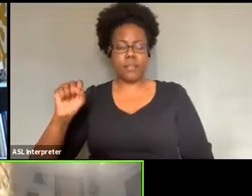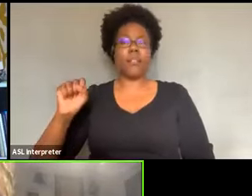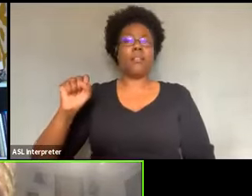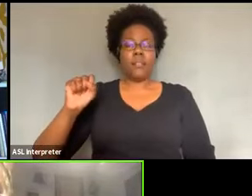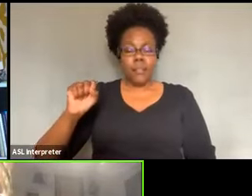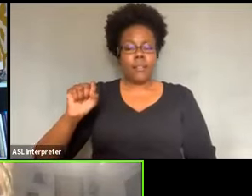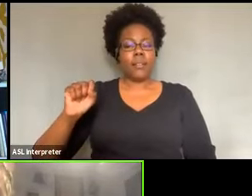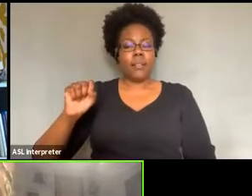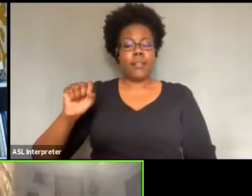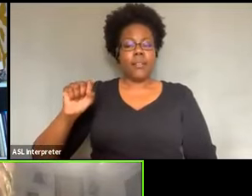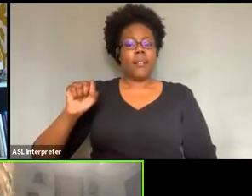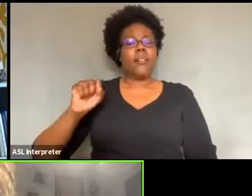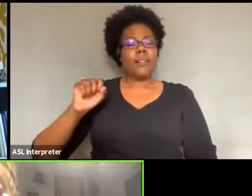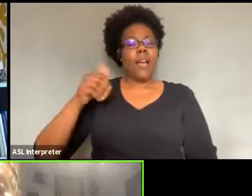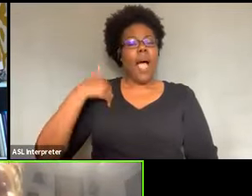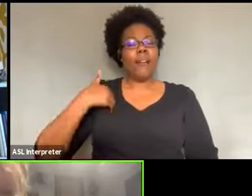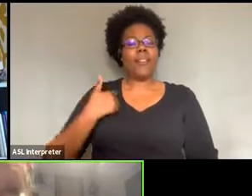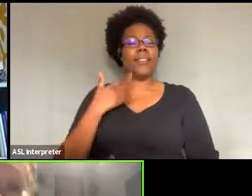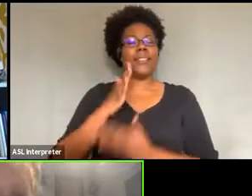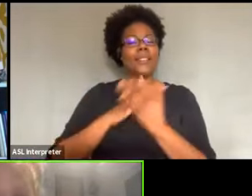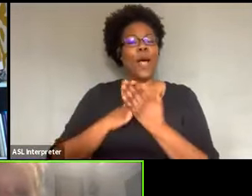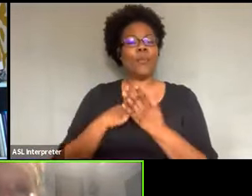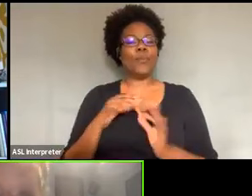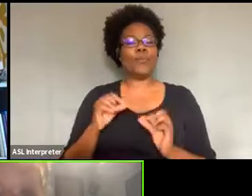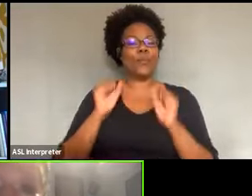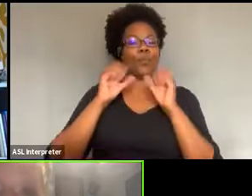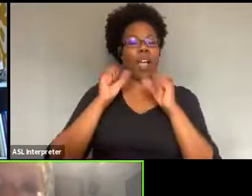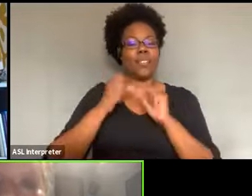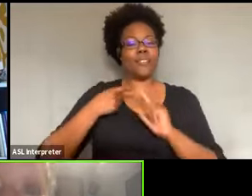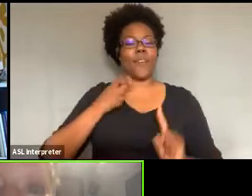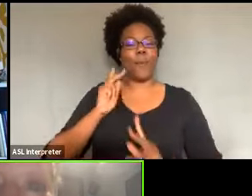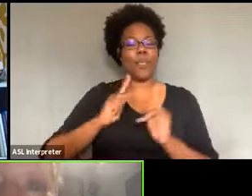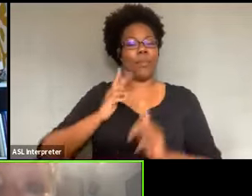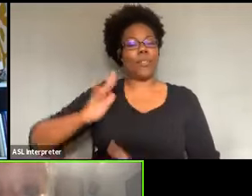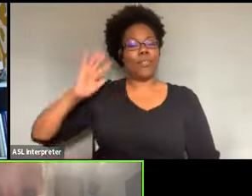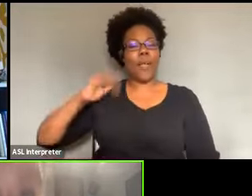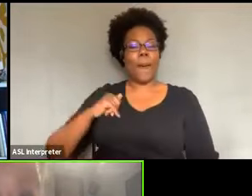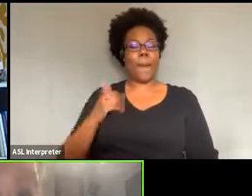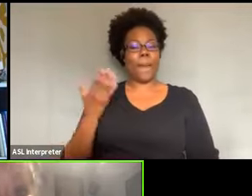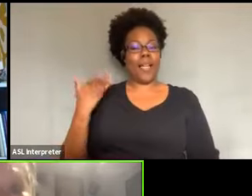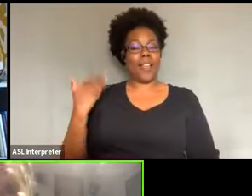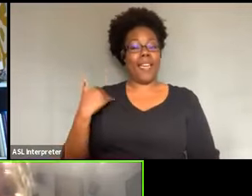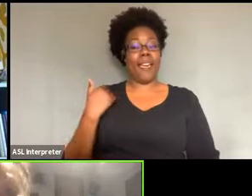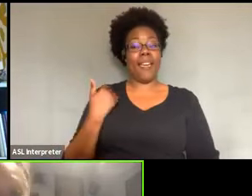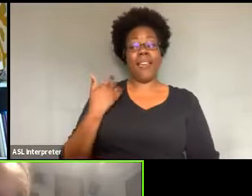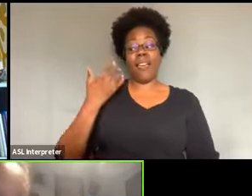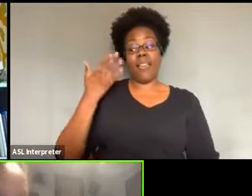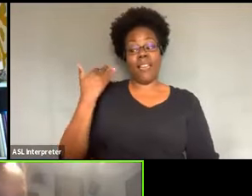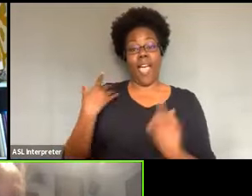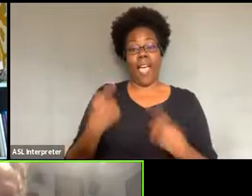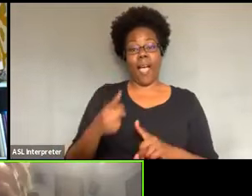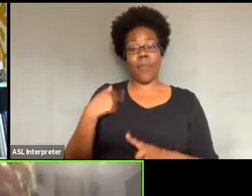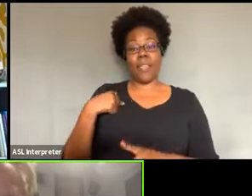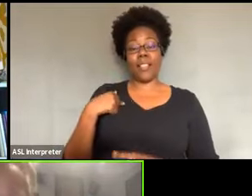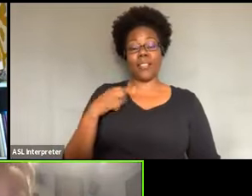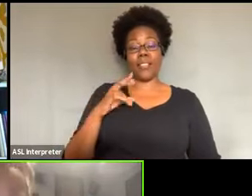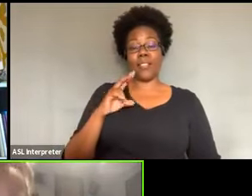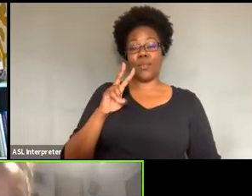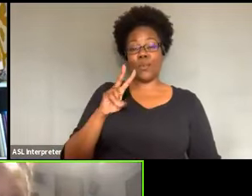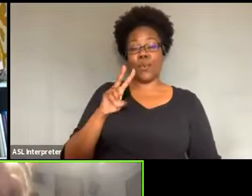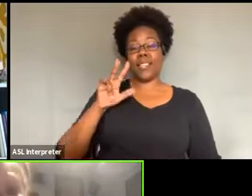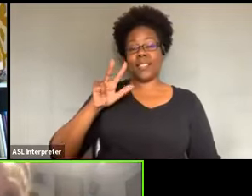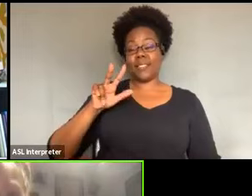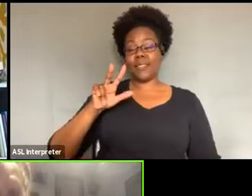call back in the day. There is a 27 year old love story. And all I'm going to say is guess who,